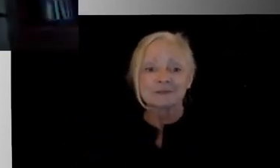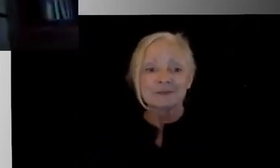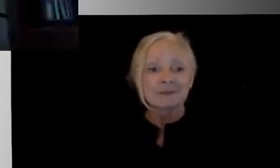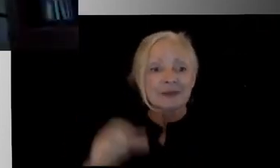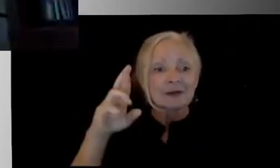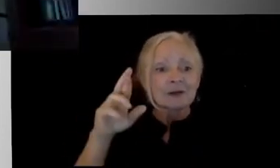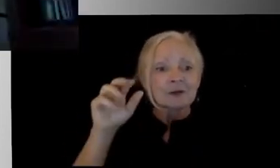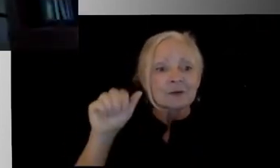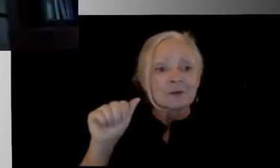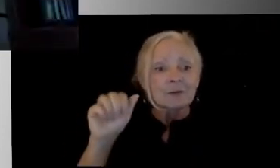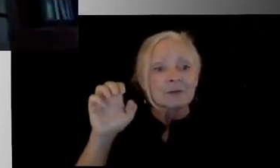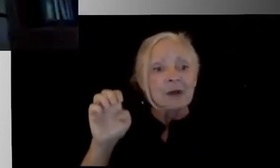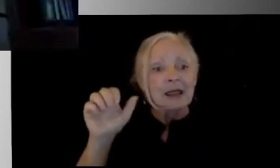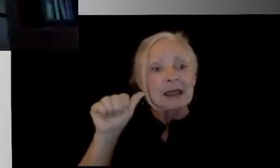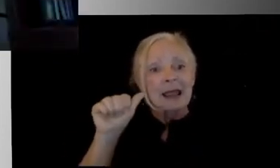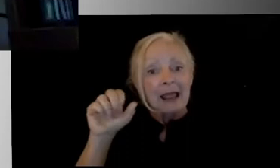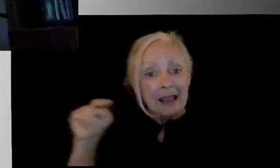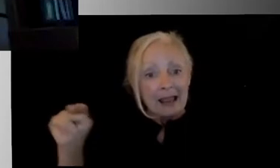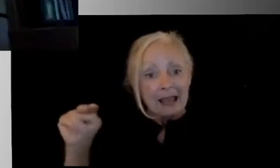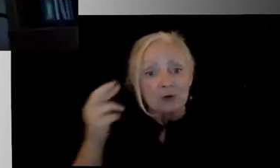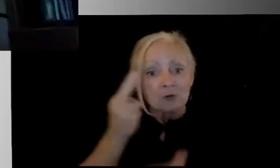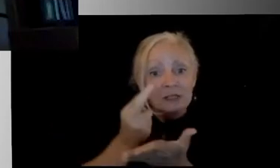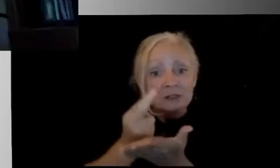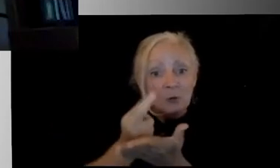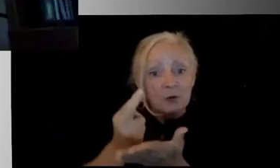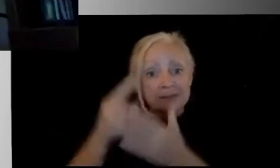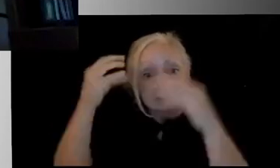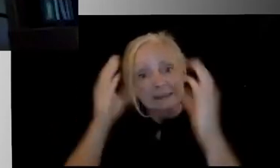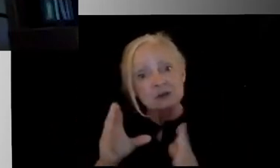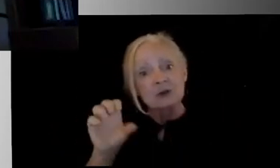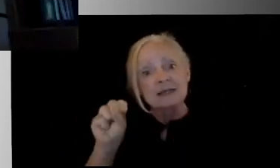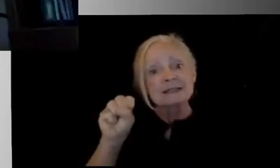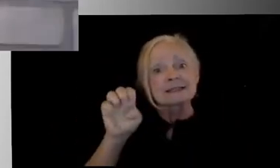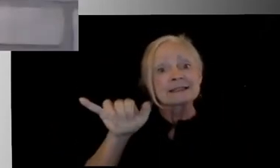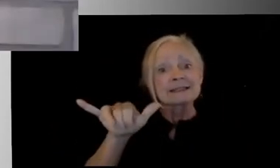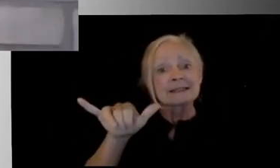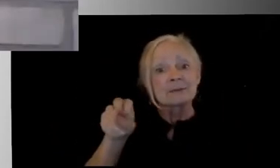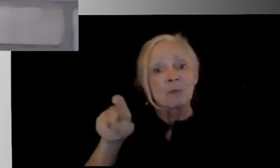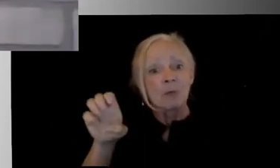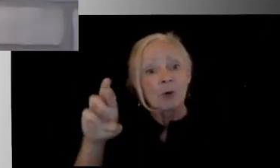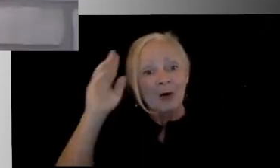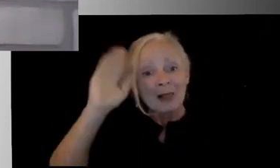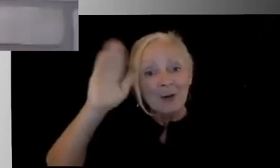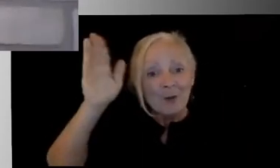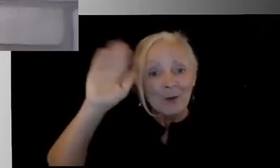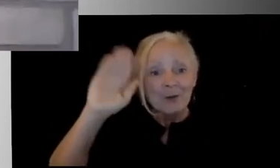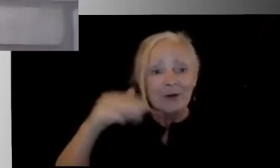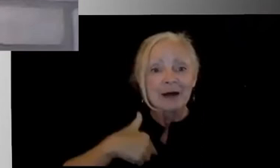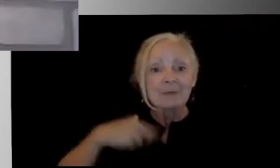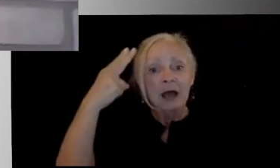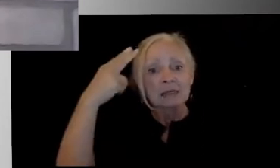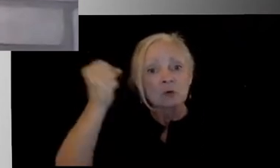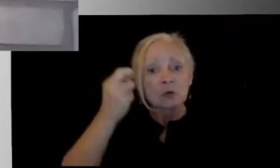Winton, she's a resource teacher at Seymour Community Schools. Hi, I'm Rayanne Winton. I'm a high school resource